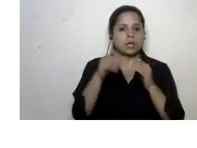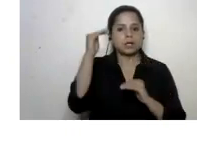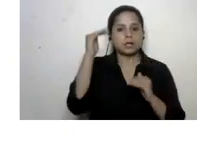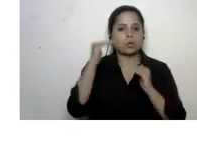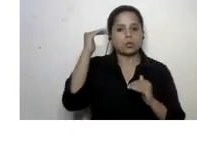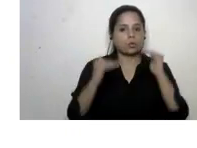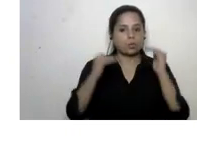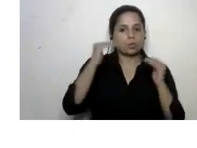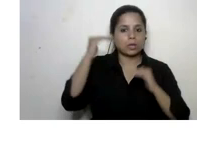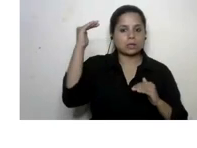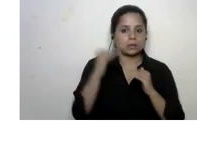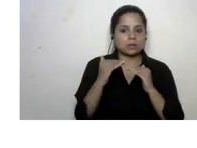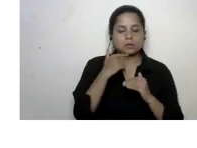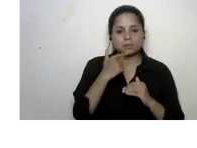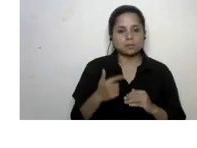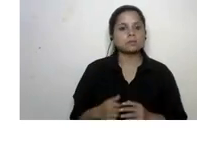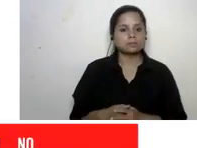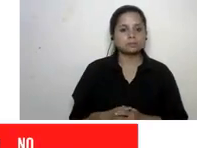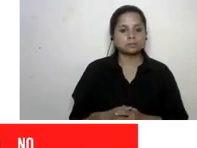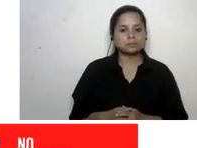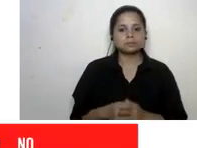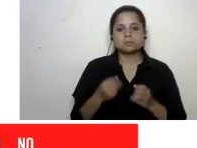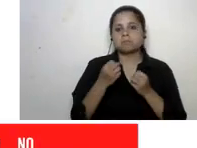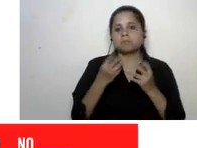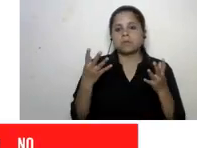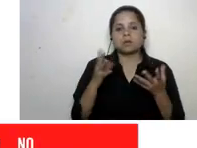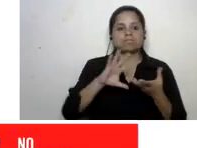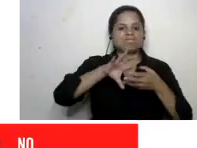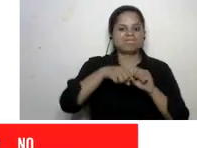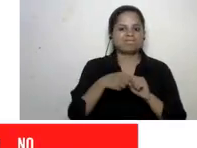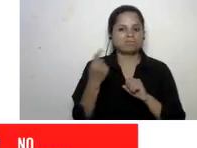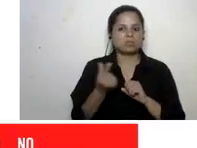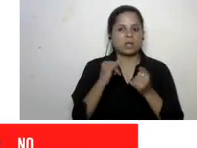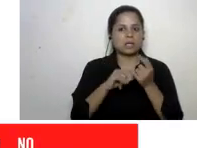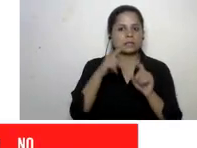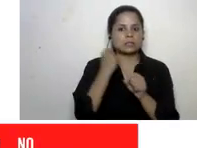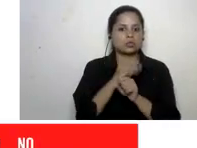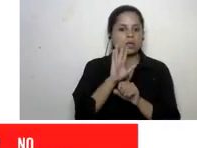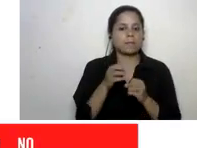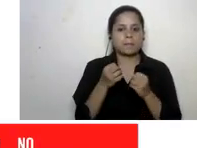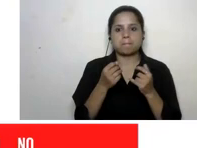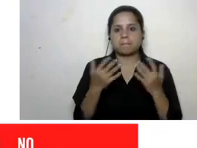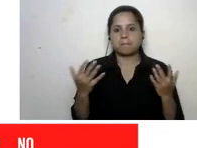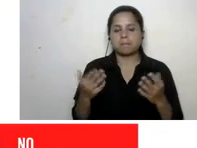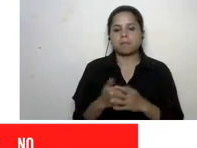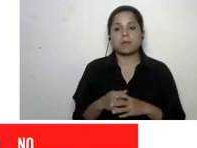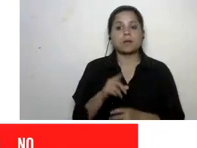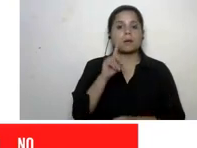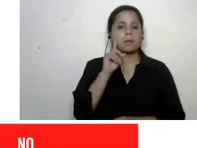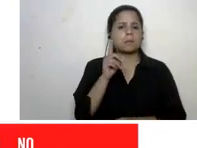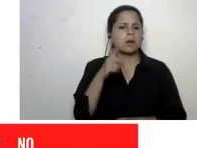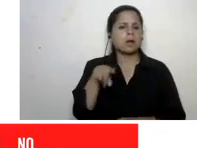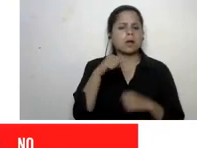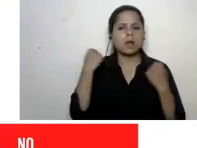so a lot of exploitation of the sdgs here but what kind of